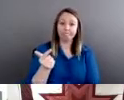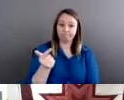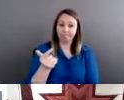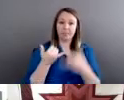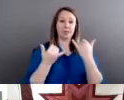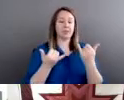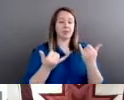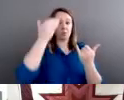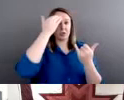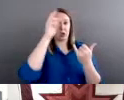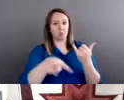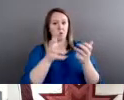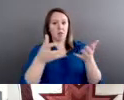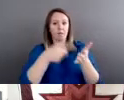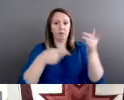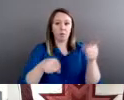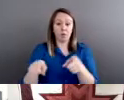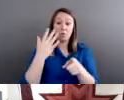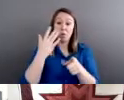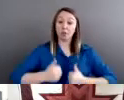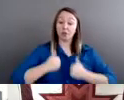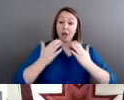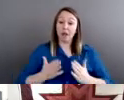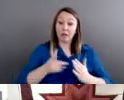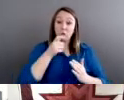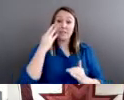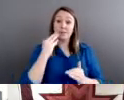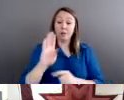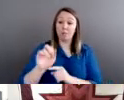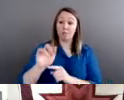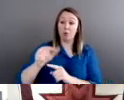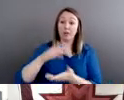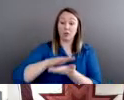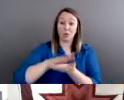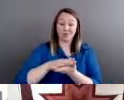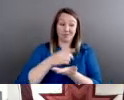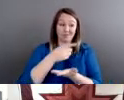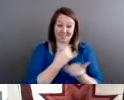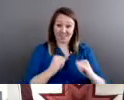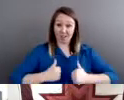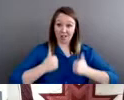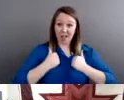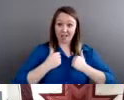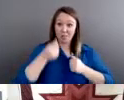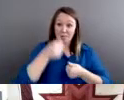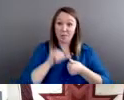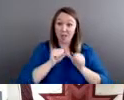because survivors of boarding school are still alive today. Remember, this extended into the 1960s.